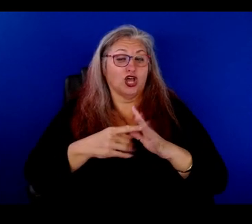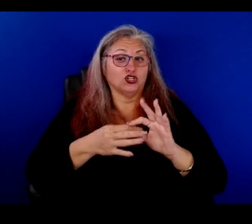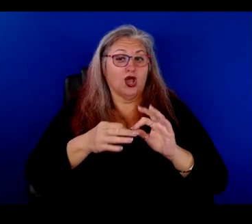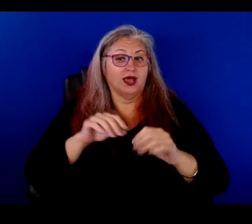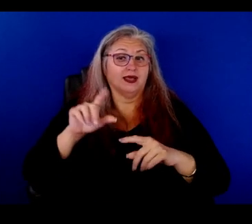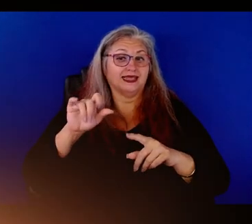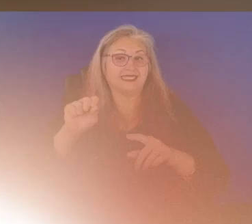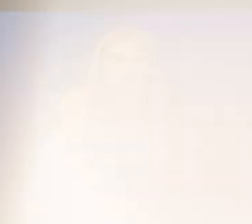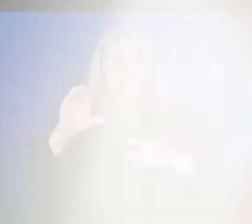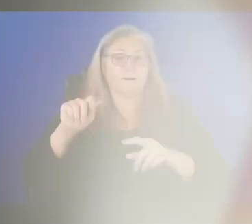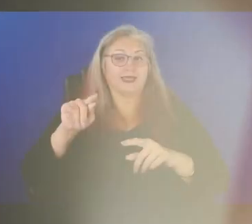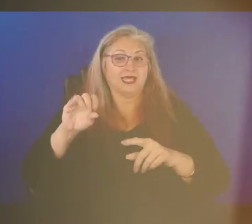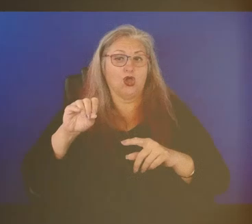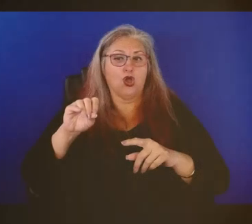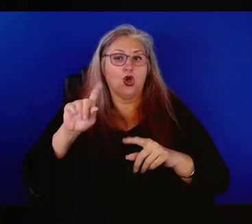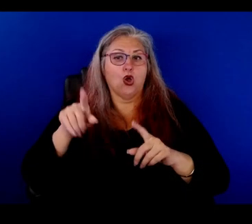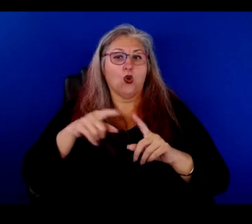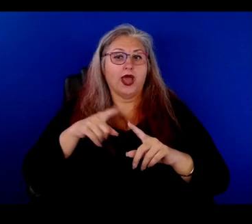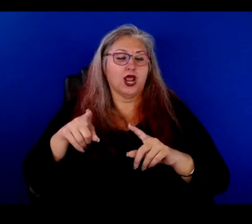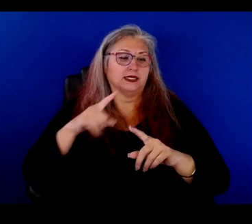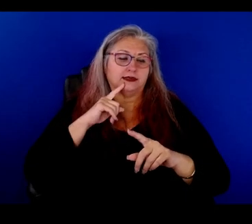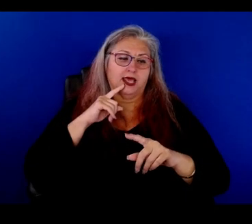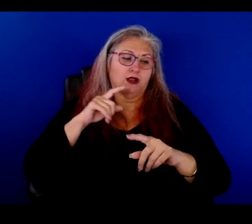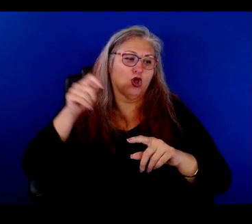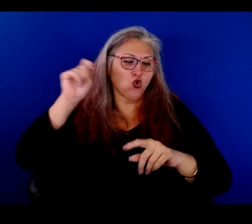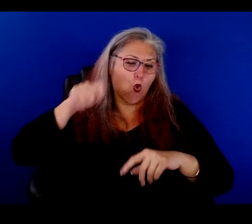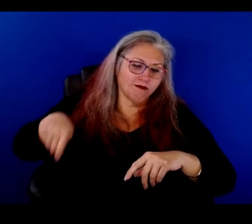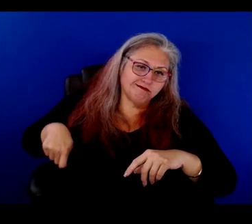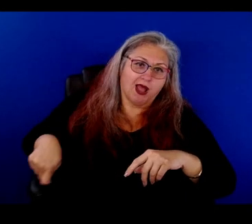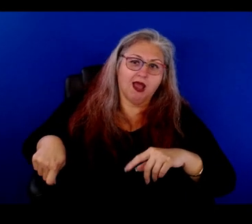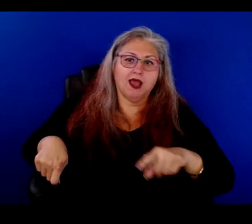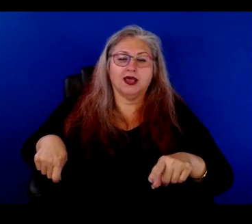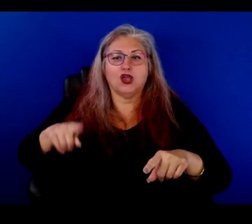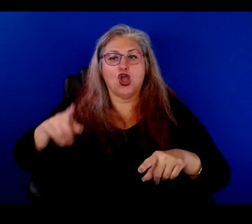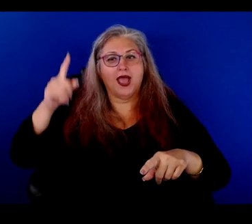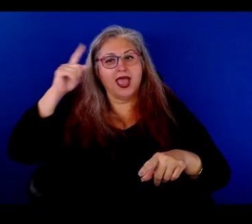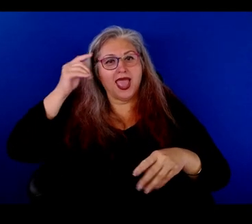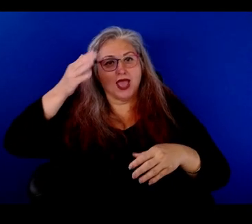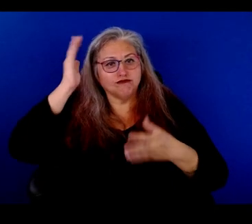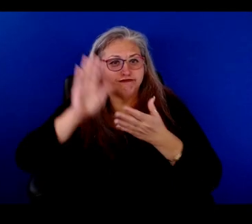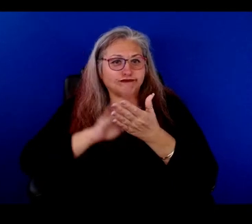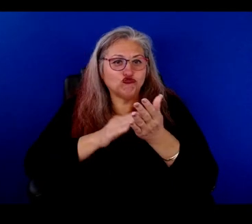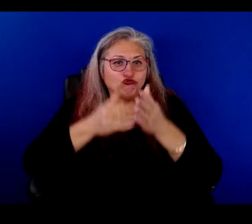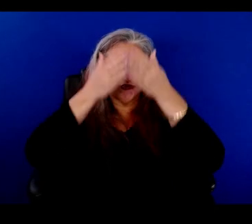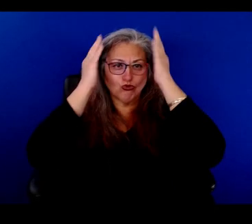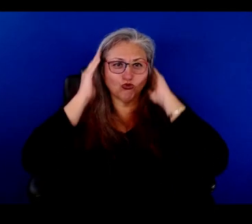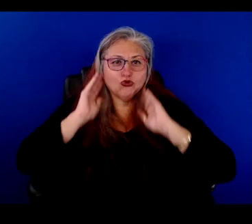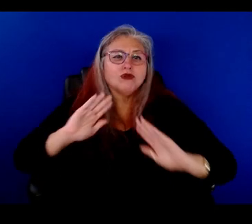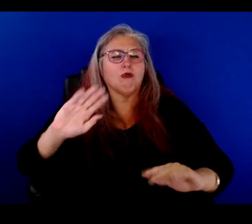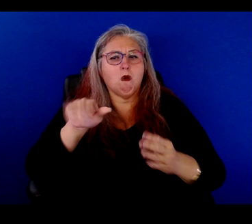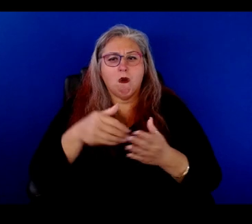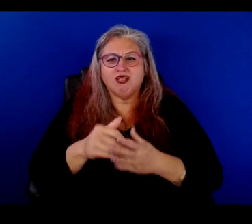Capetillo, you know, with a comb in her pocket and, you know, her briantina and her hair cream. And, you know, yeah.